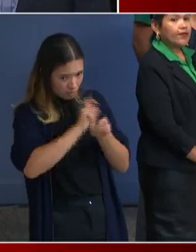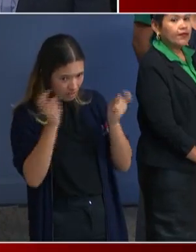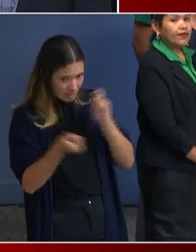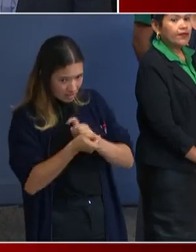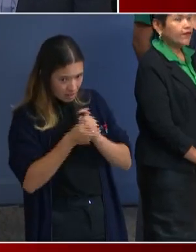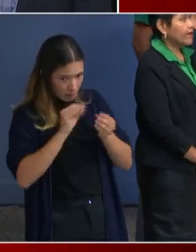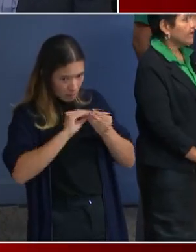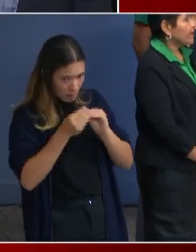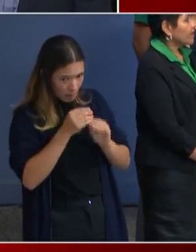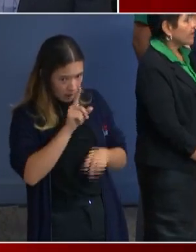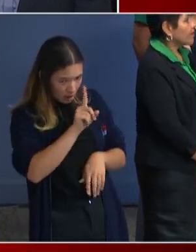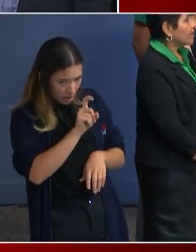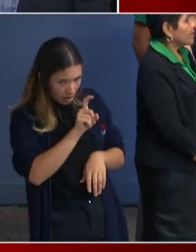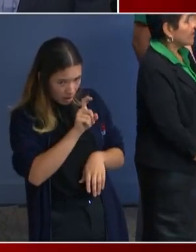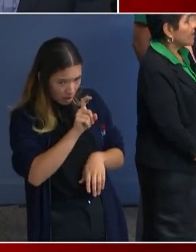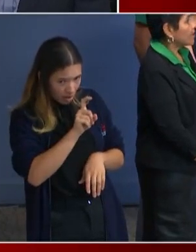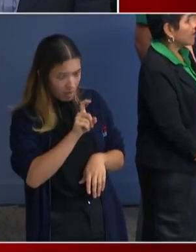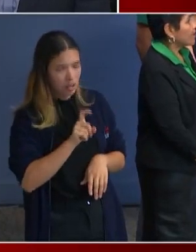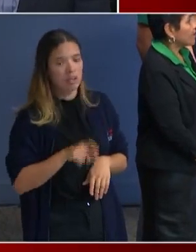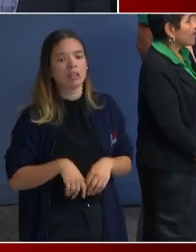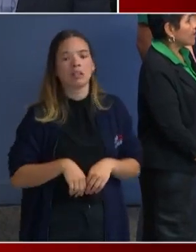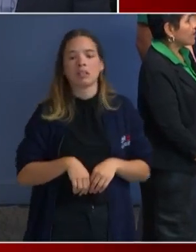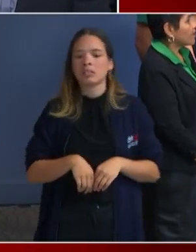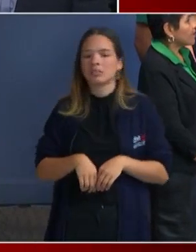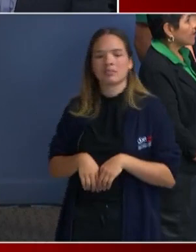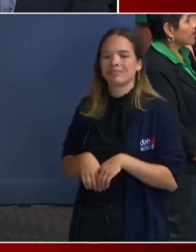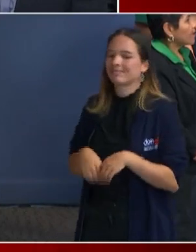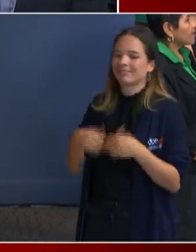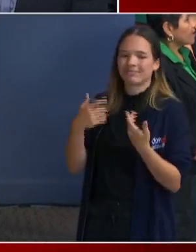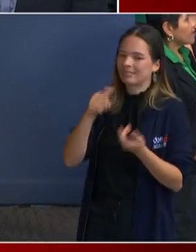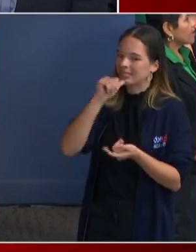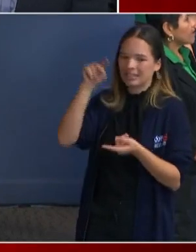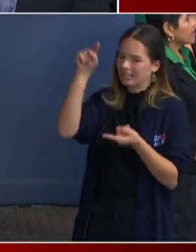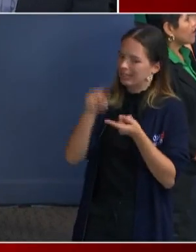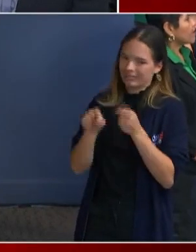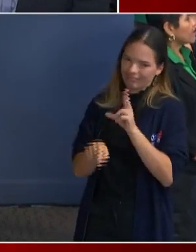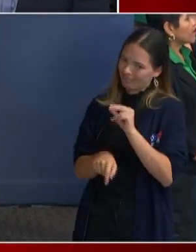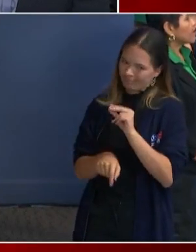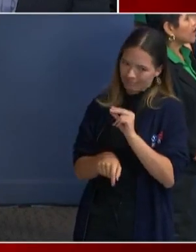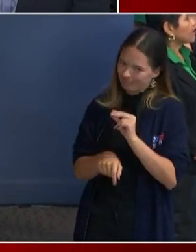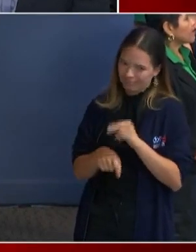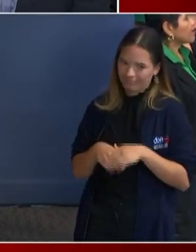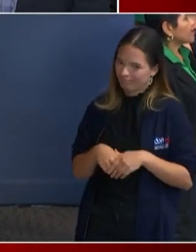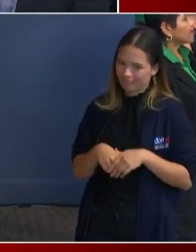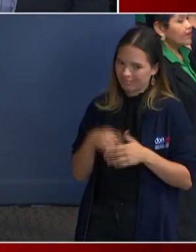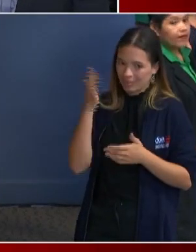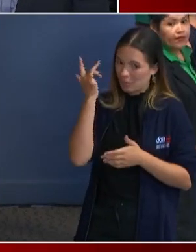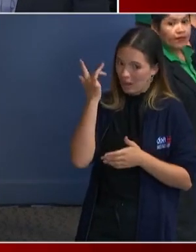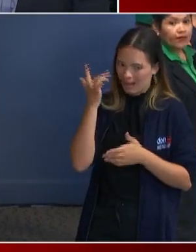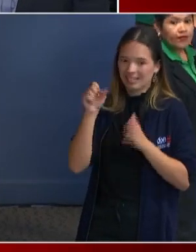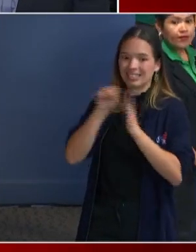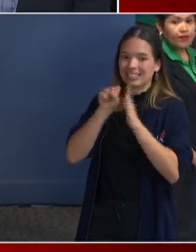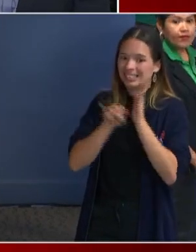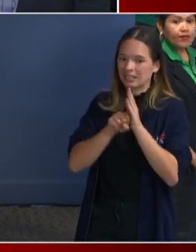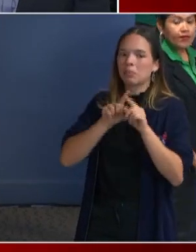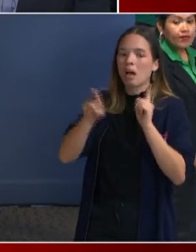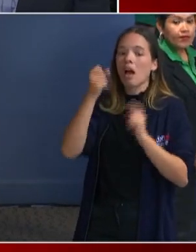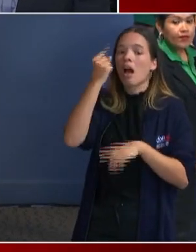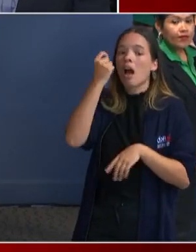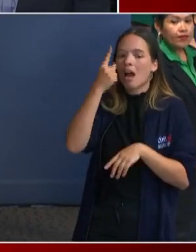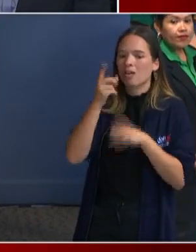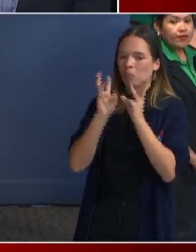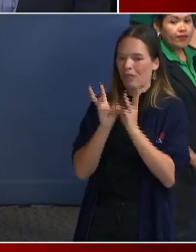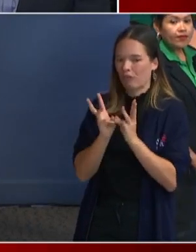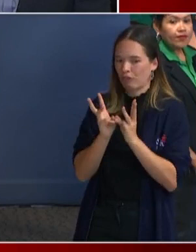yeah. It didn't necessarily lessen because of the other states, but rather because of weather. Okay, so you're seeing less than, but on,